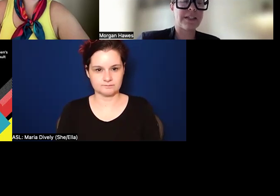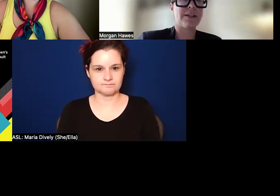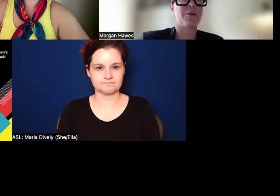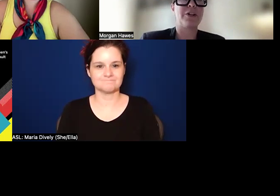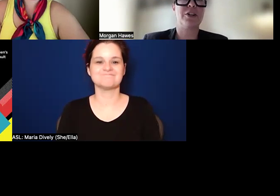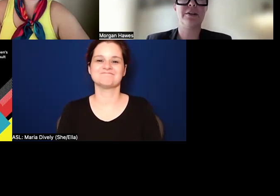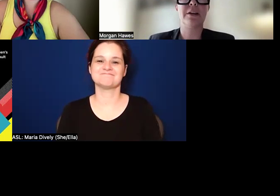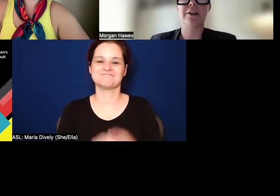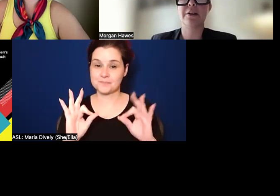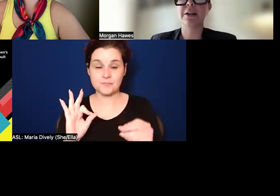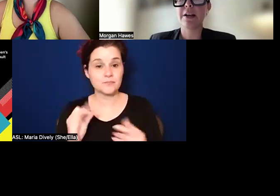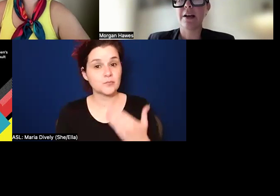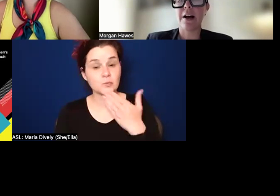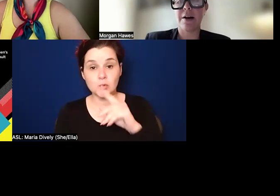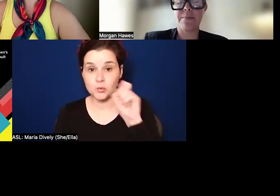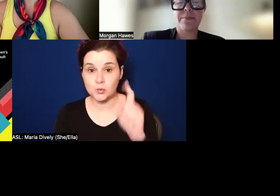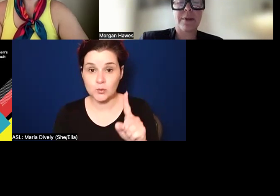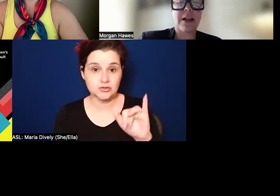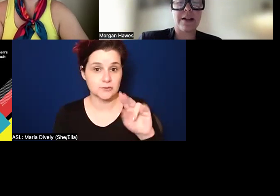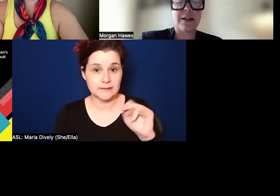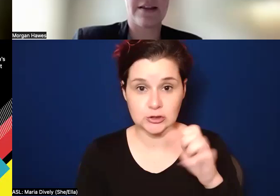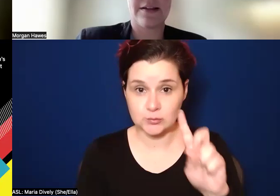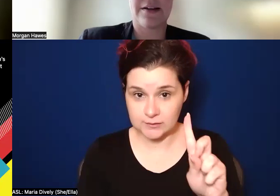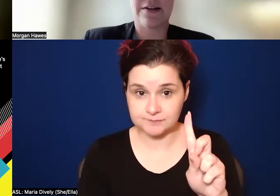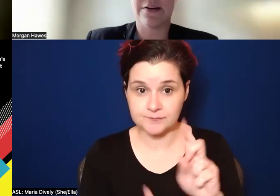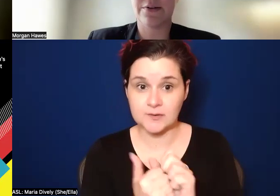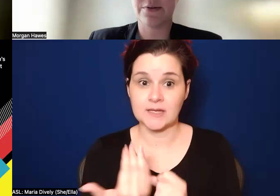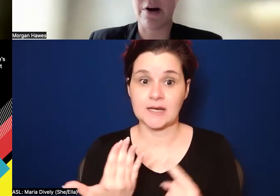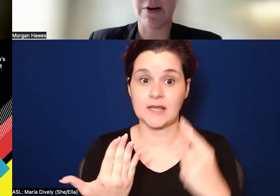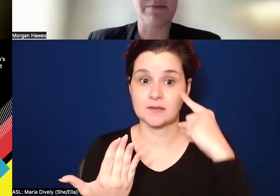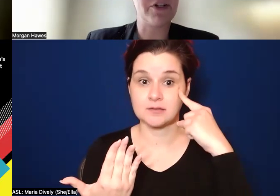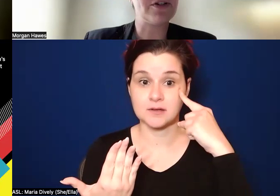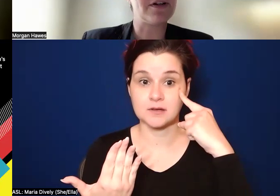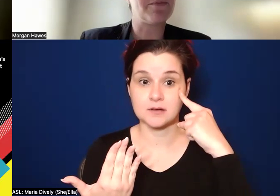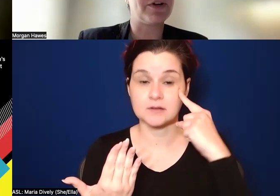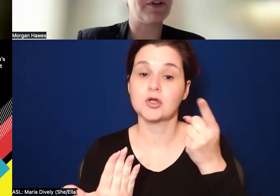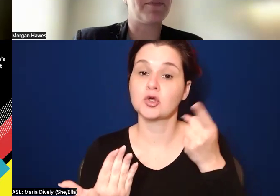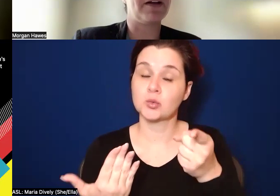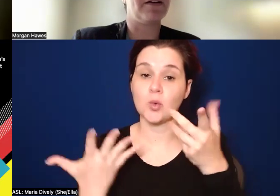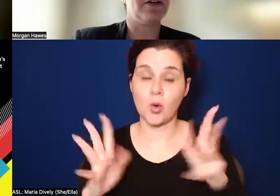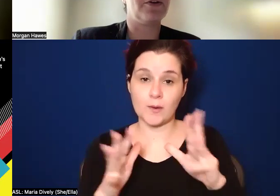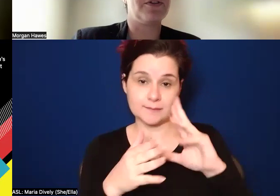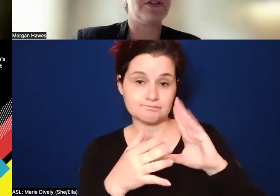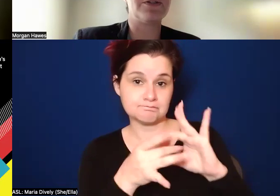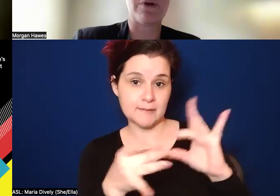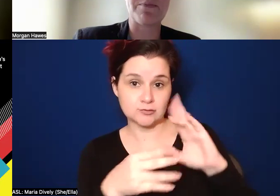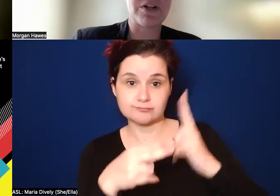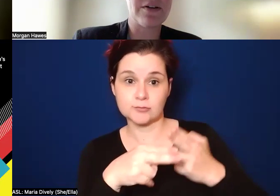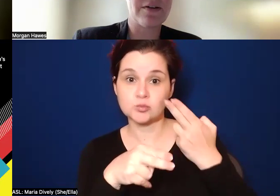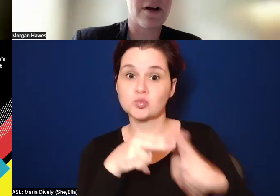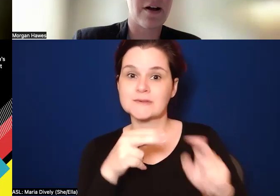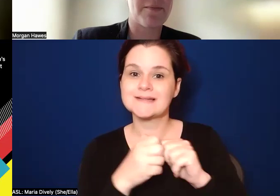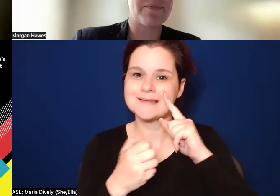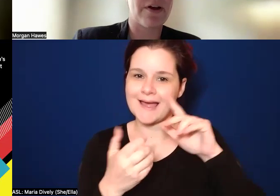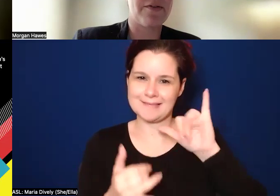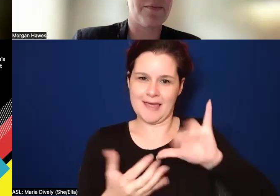That's a good question, Ingrid. Um, and I think that you already mentioned it briefly, but, you know, the disruption,